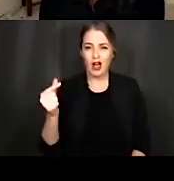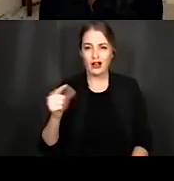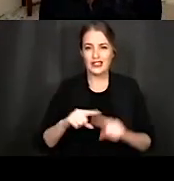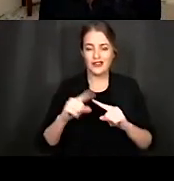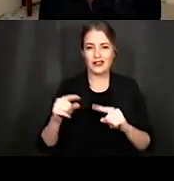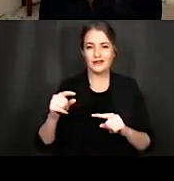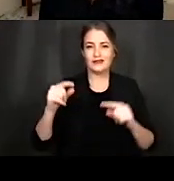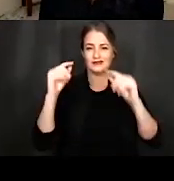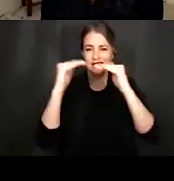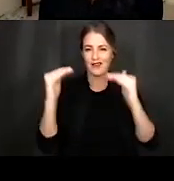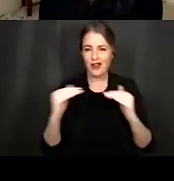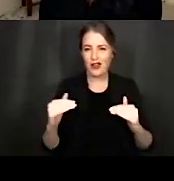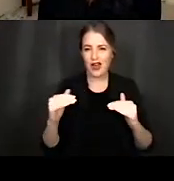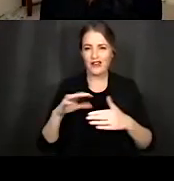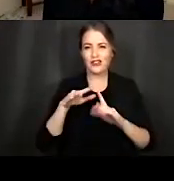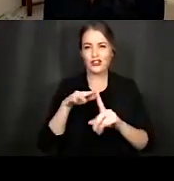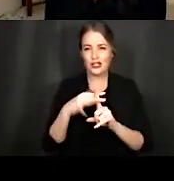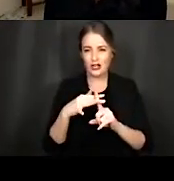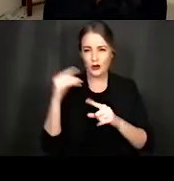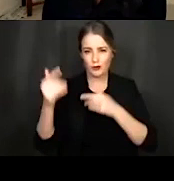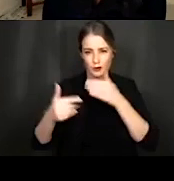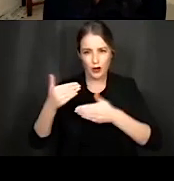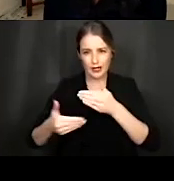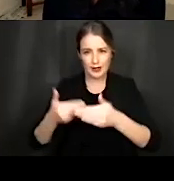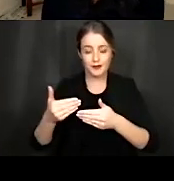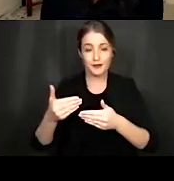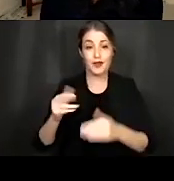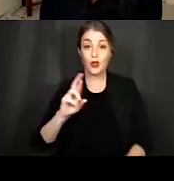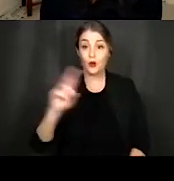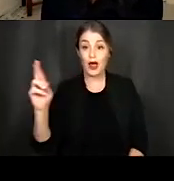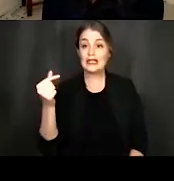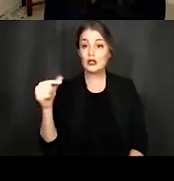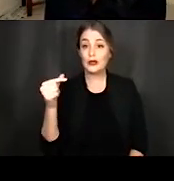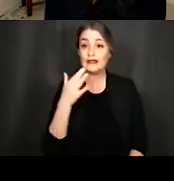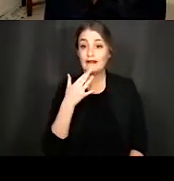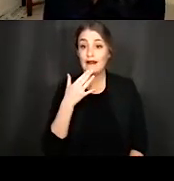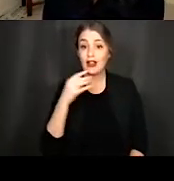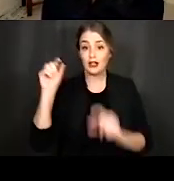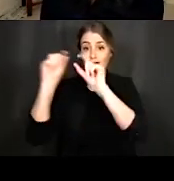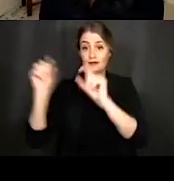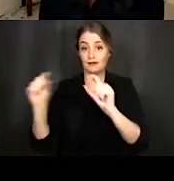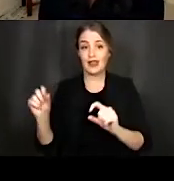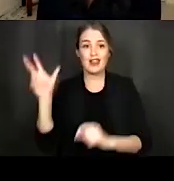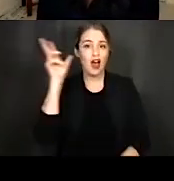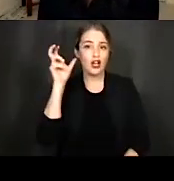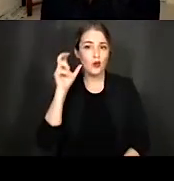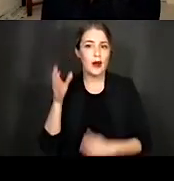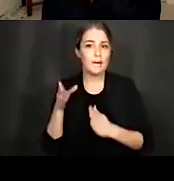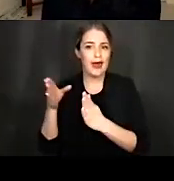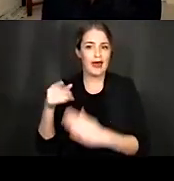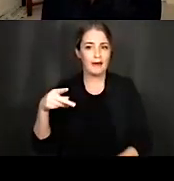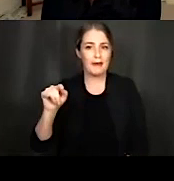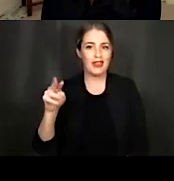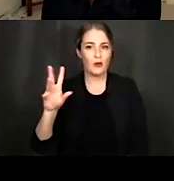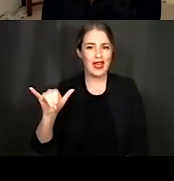processing. On the right here is a simplified representation of the auditory pathway. And I don't want you to worry too much